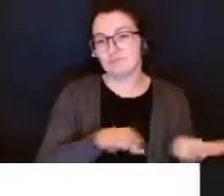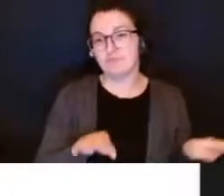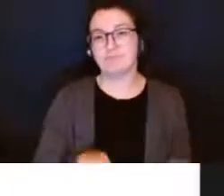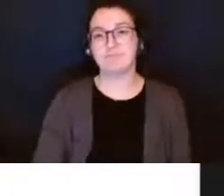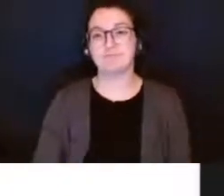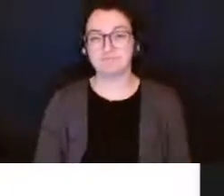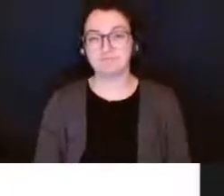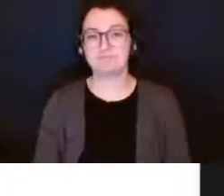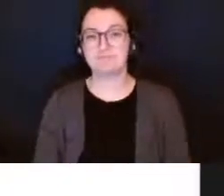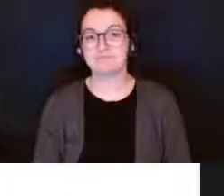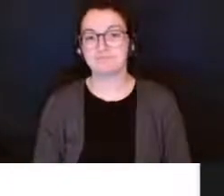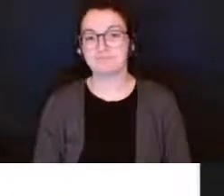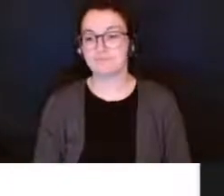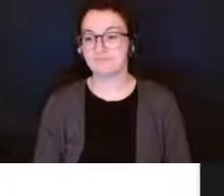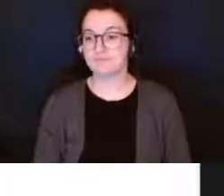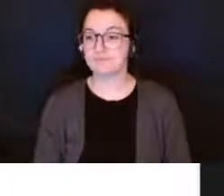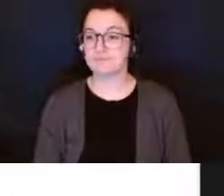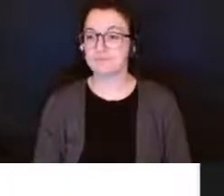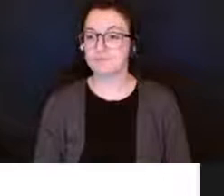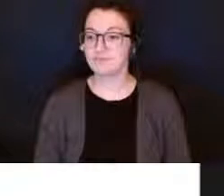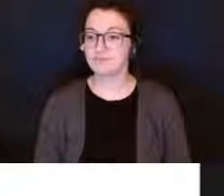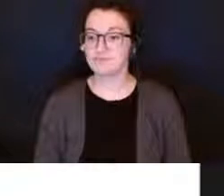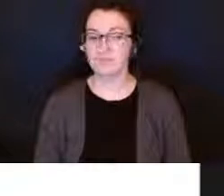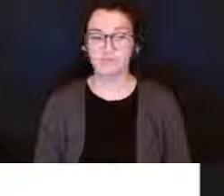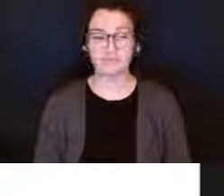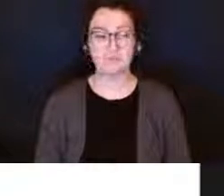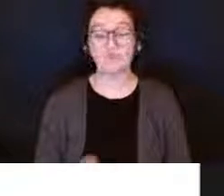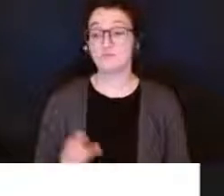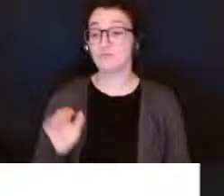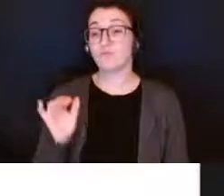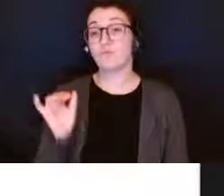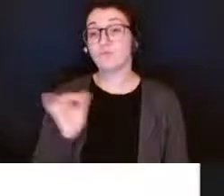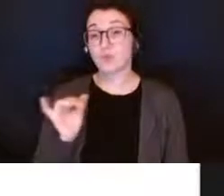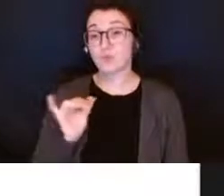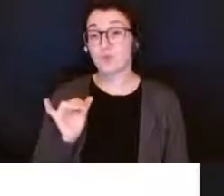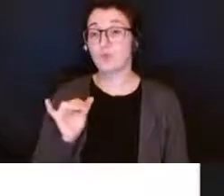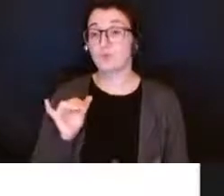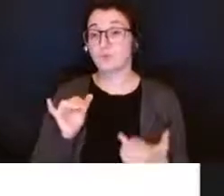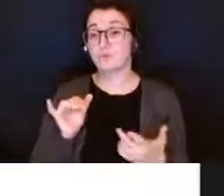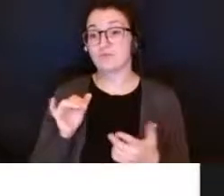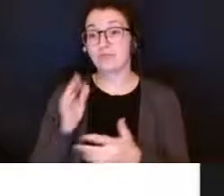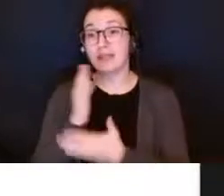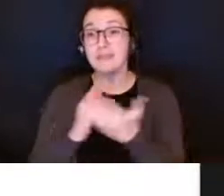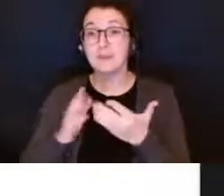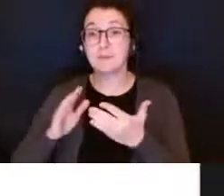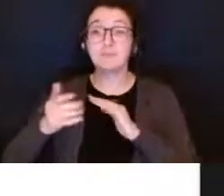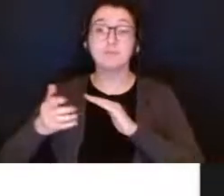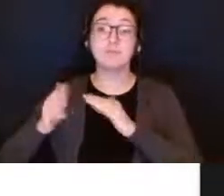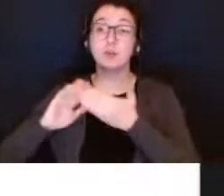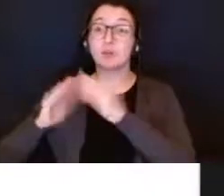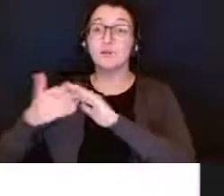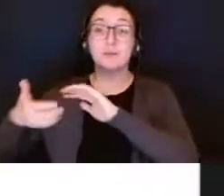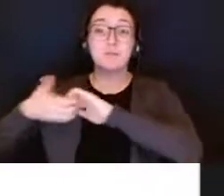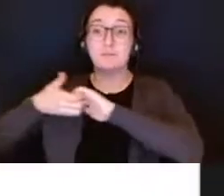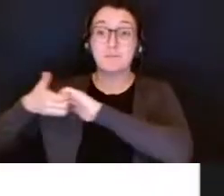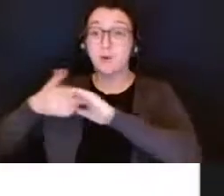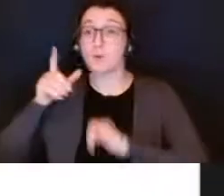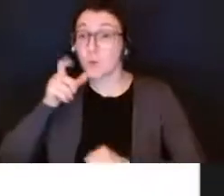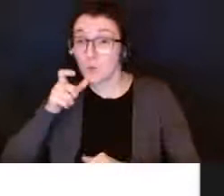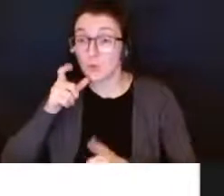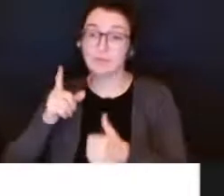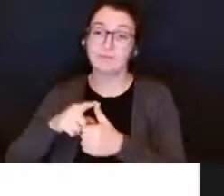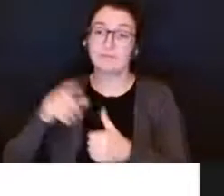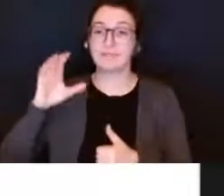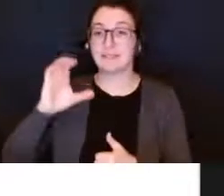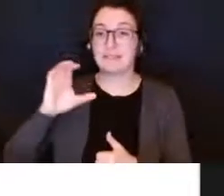and as mentioned we also work with a number of our community partners that you may or may not already be associated with we have community living ontario